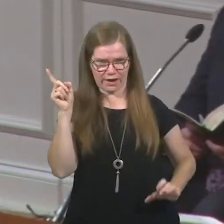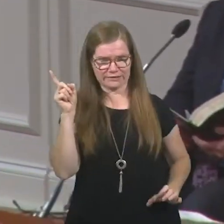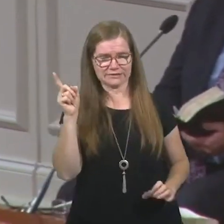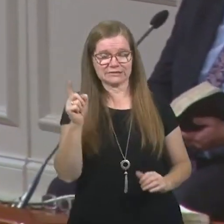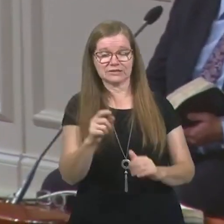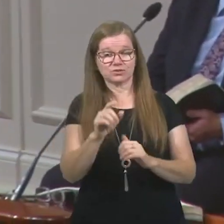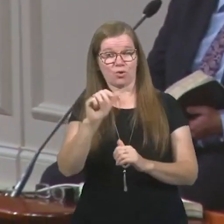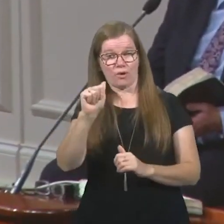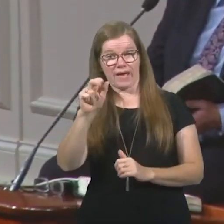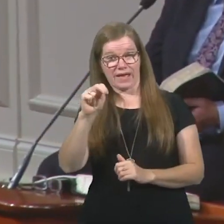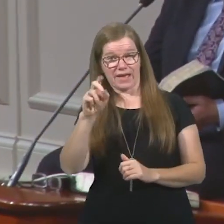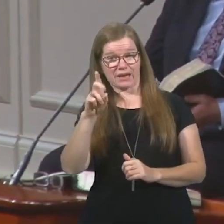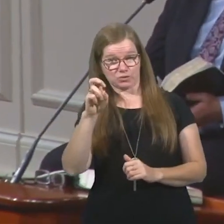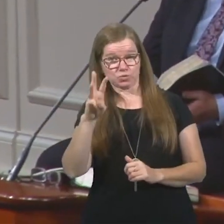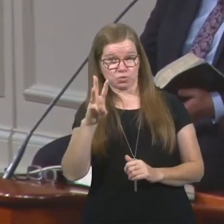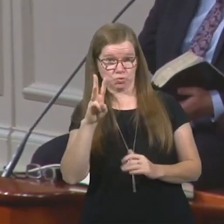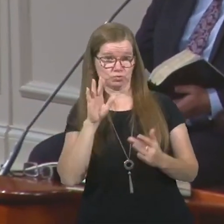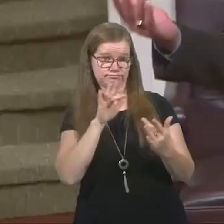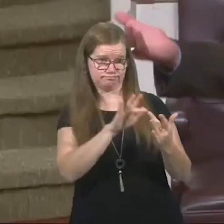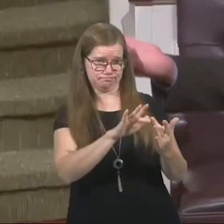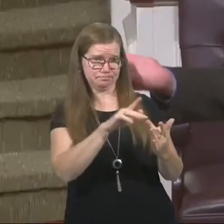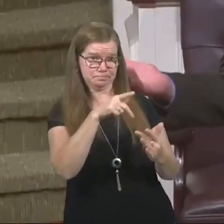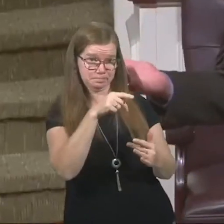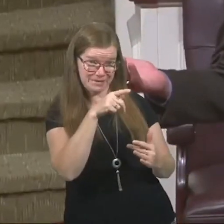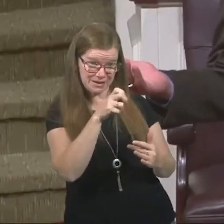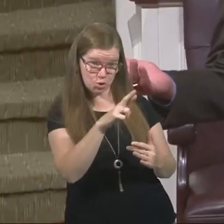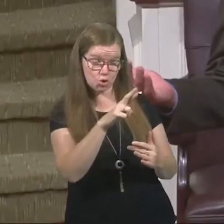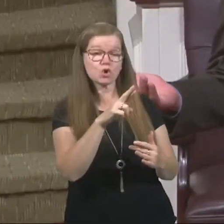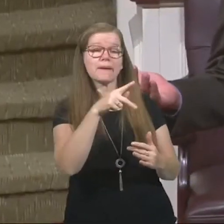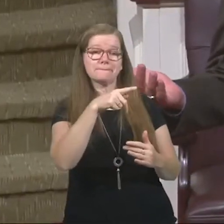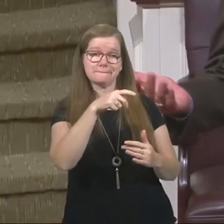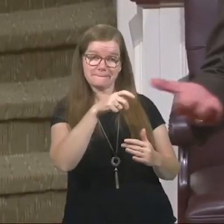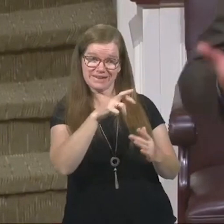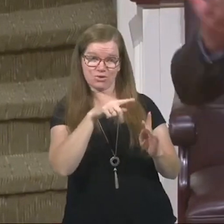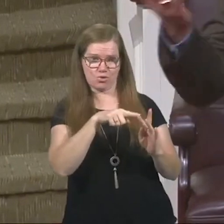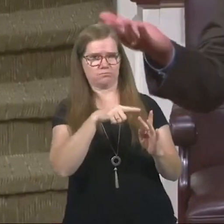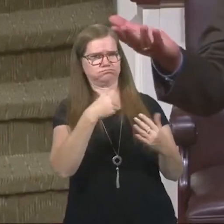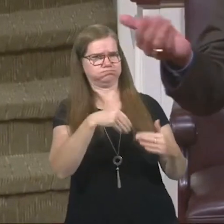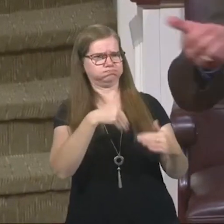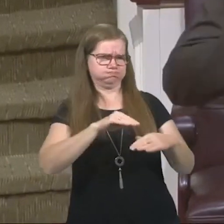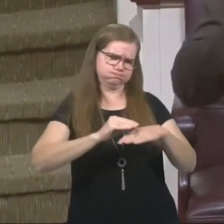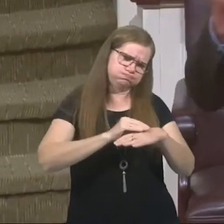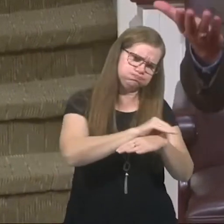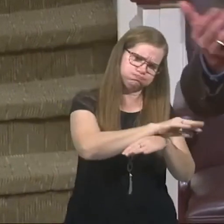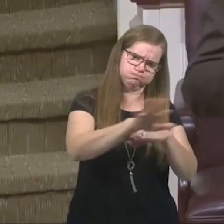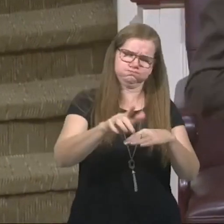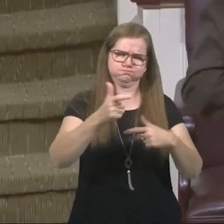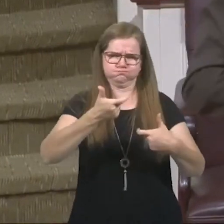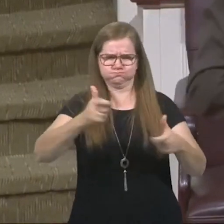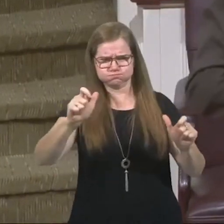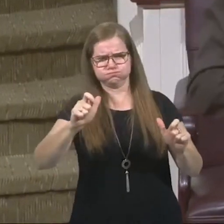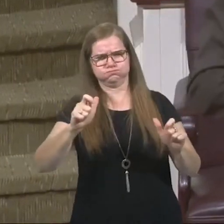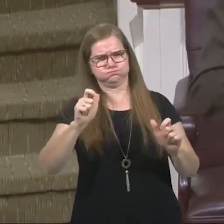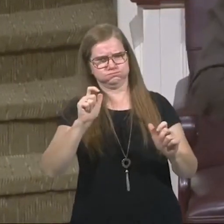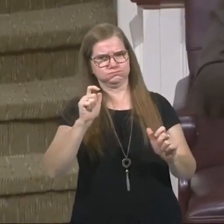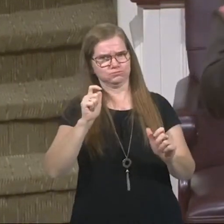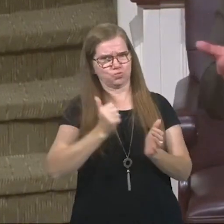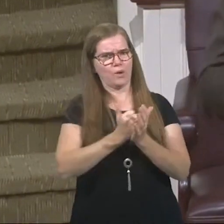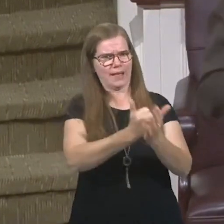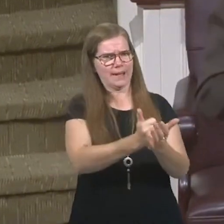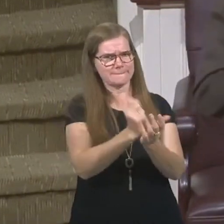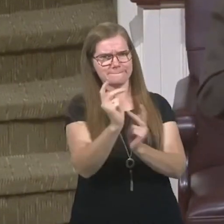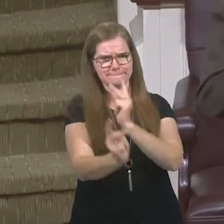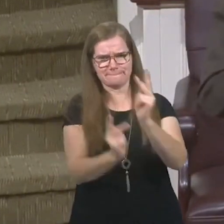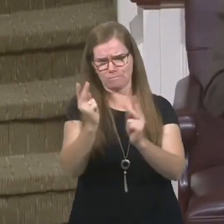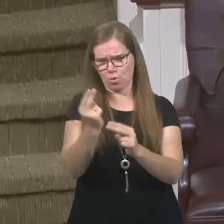and God used Peter far more publicly in the way to help people grow in the Lord and to be